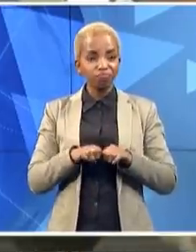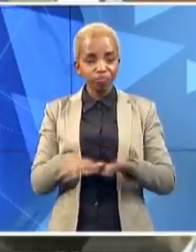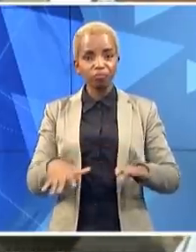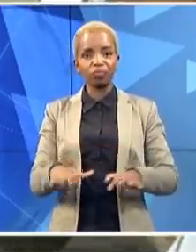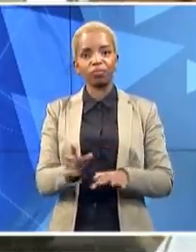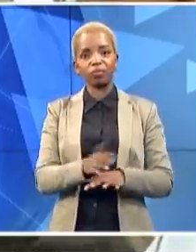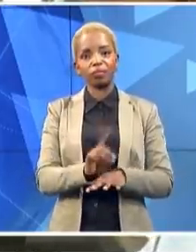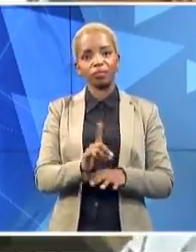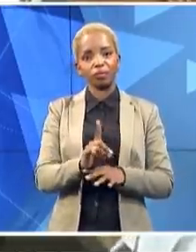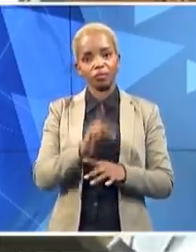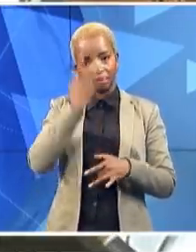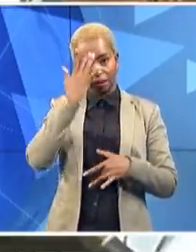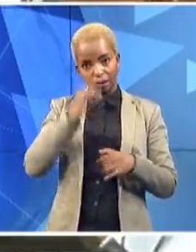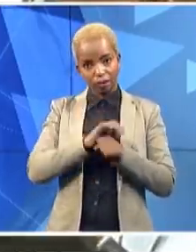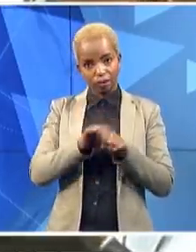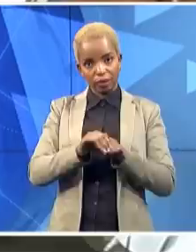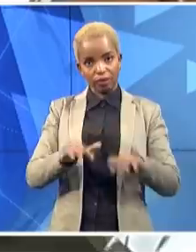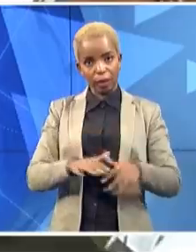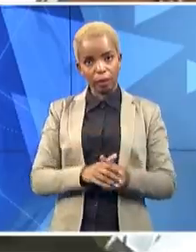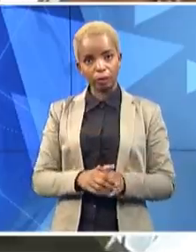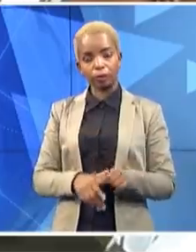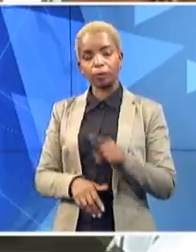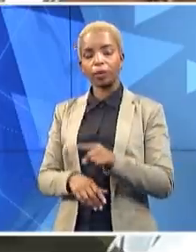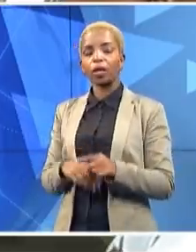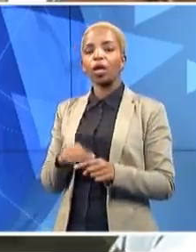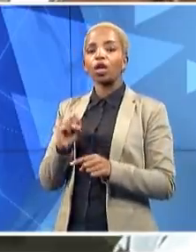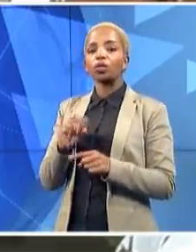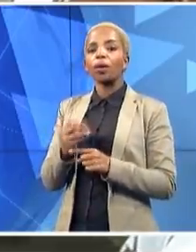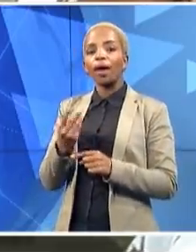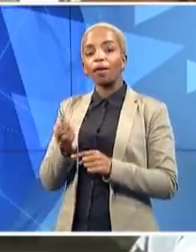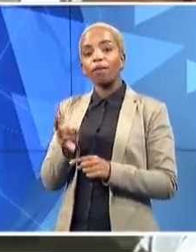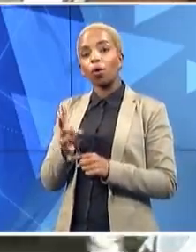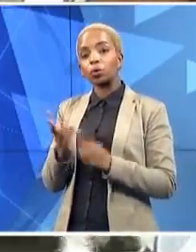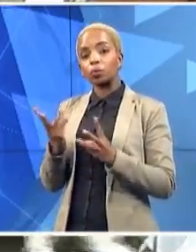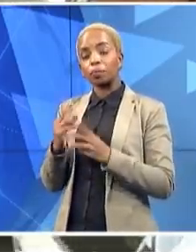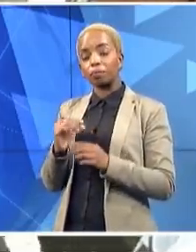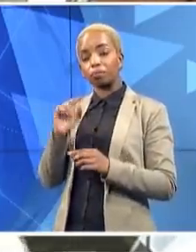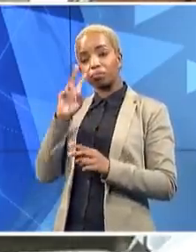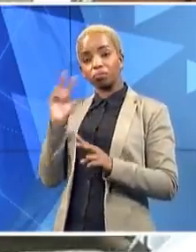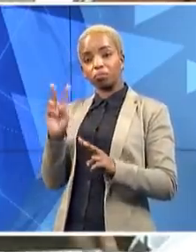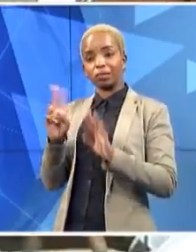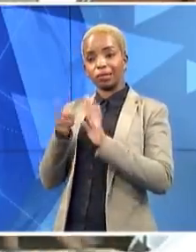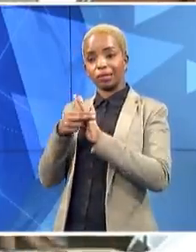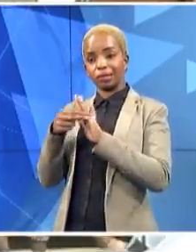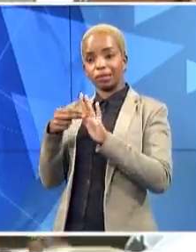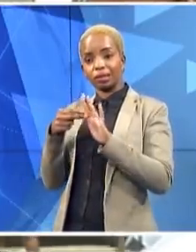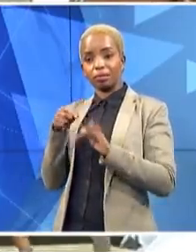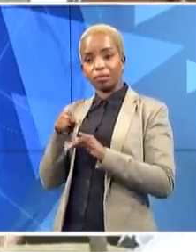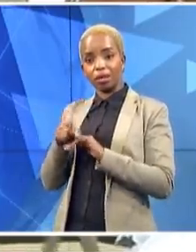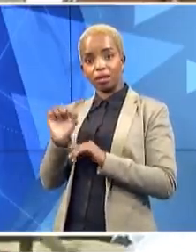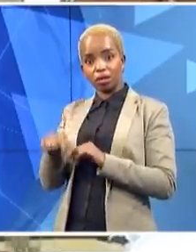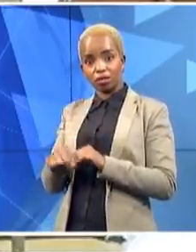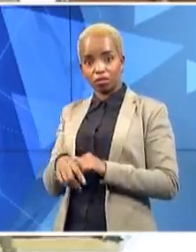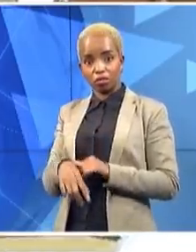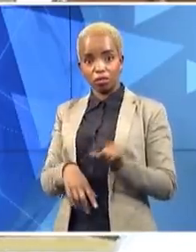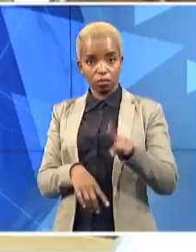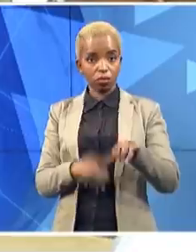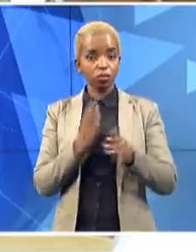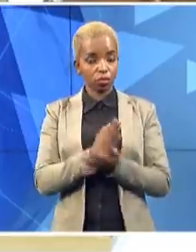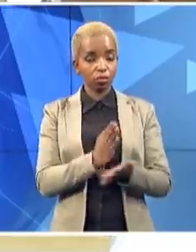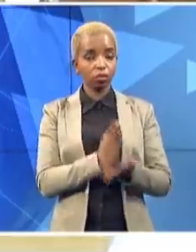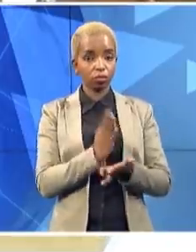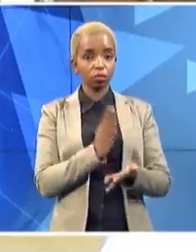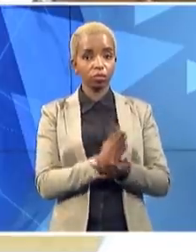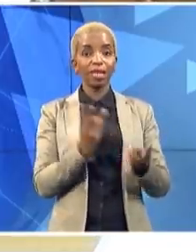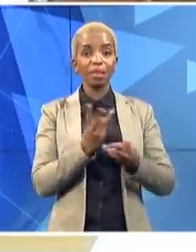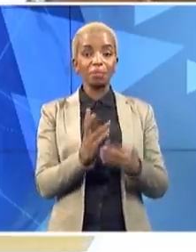stigma around the disease as well. Yes, definitely. There's a lot of fear around coronavirus and there's a lot of social media and